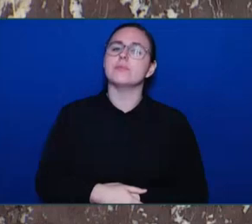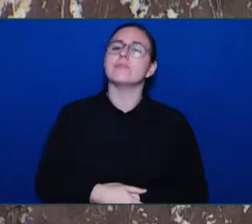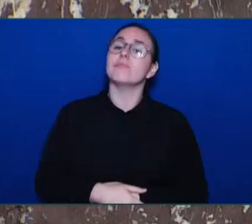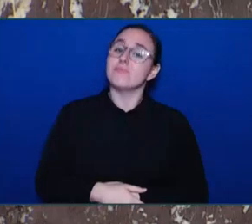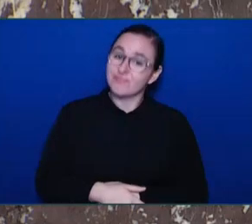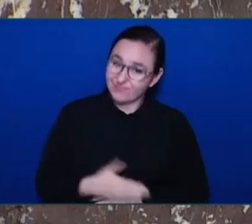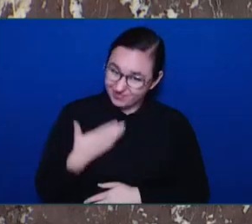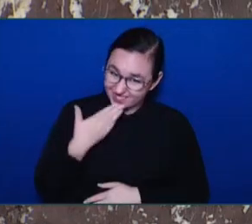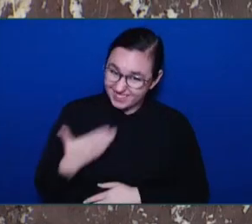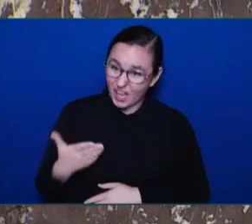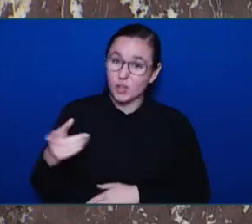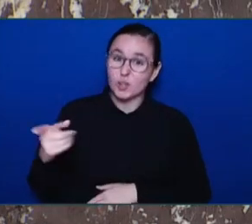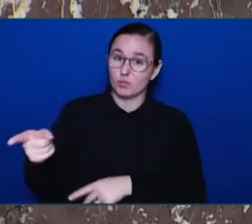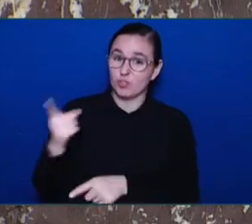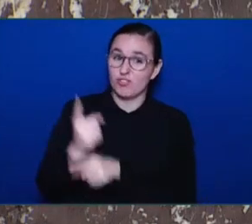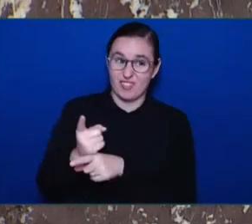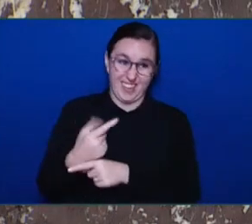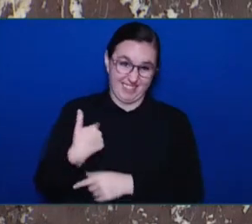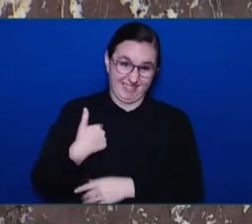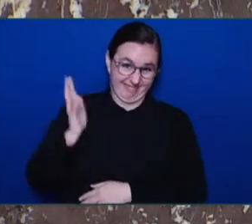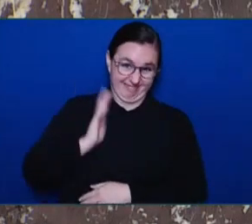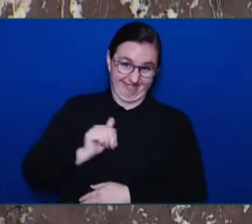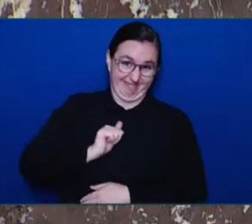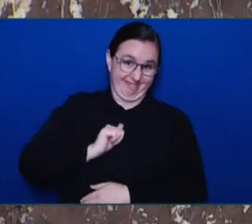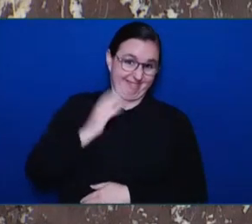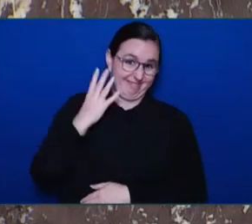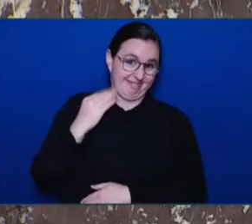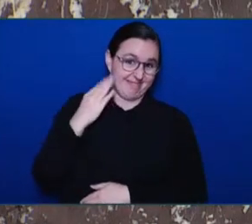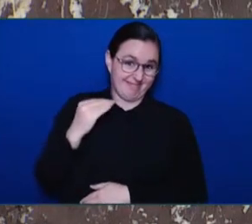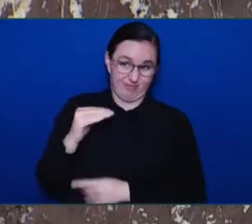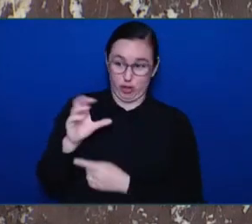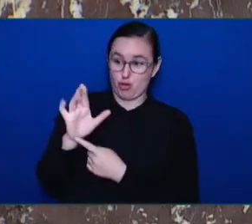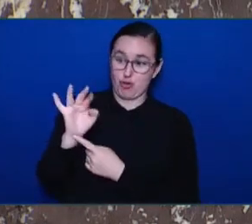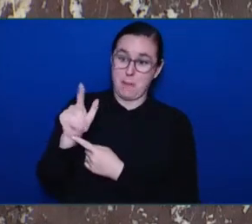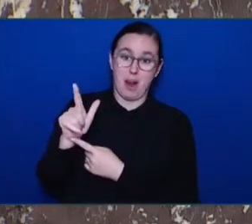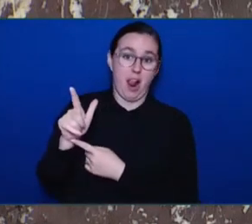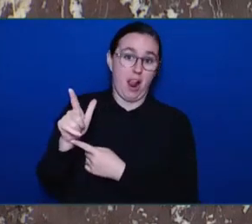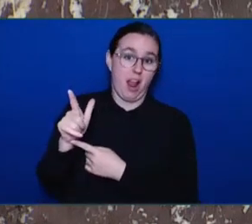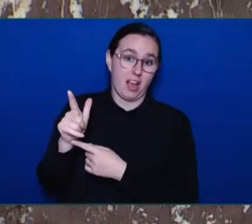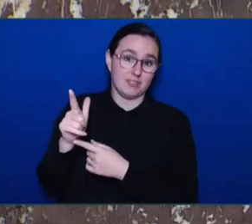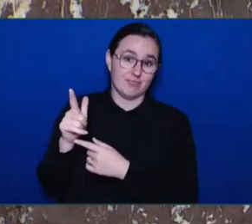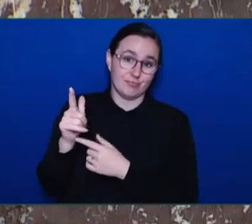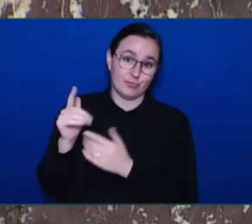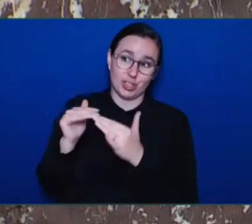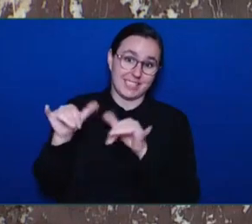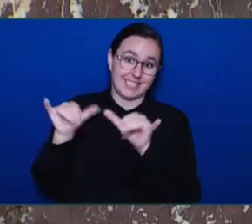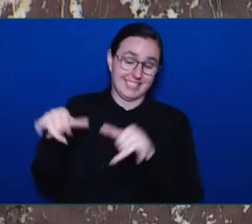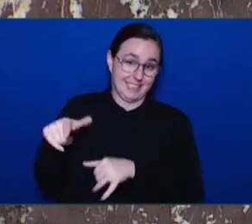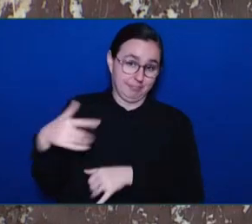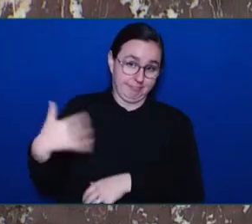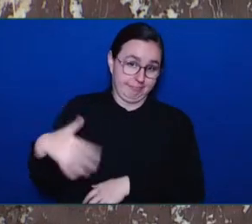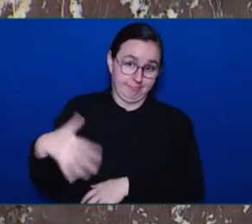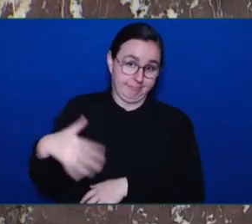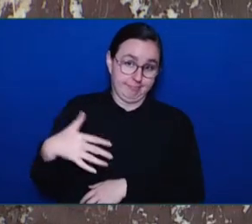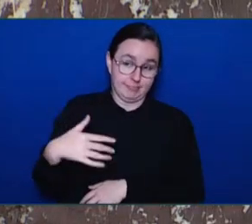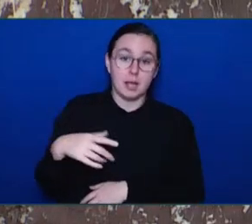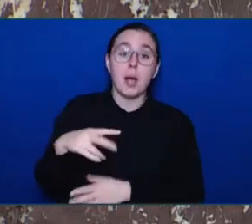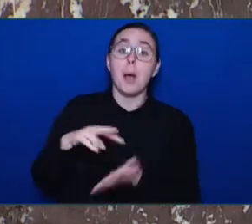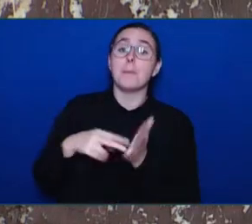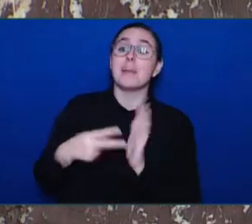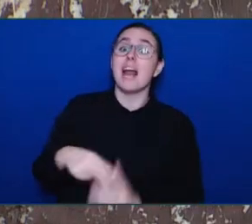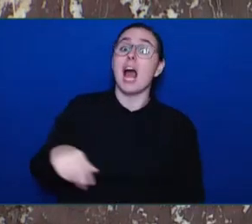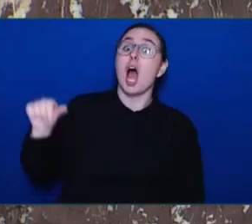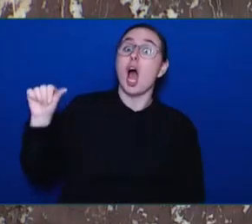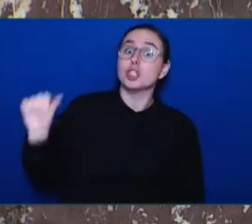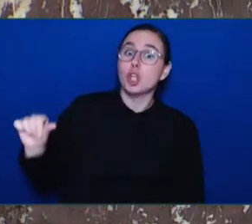so I do know for a fact that it is this Attorney General who sets the framework for charge assessments in British Columbia, it's this Attorney General